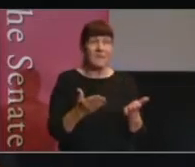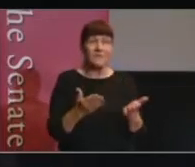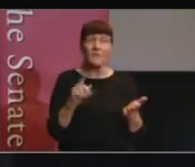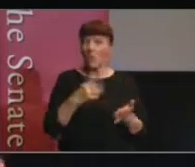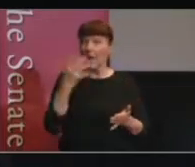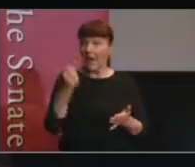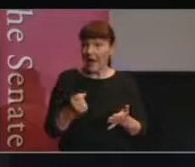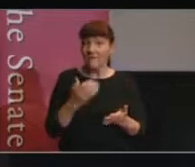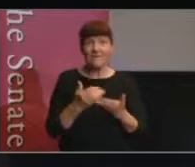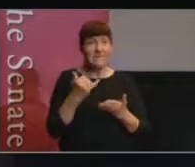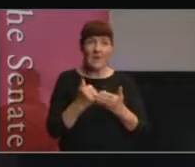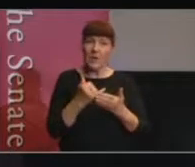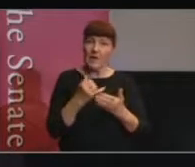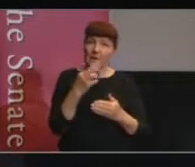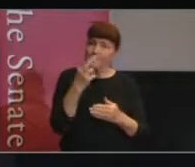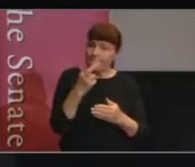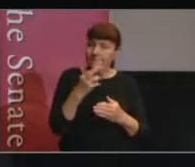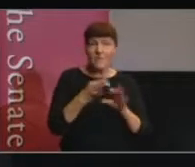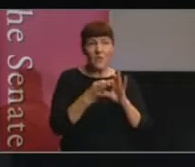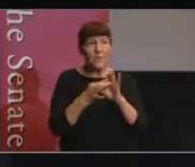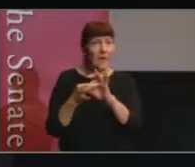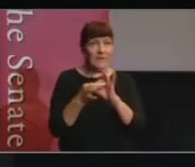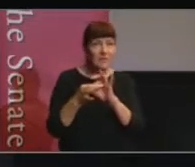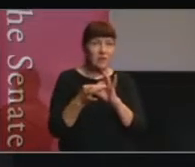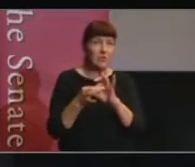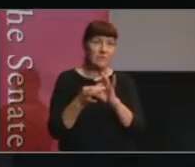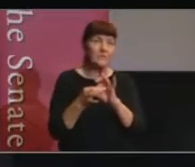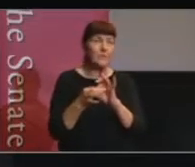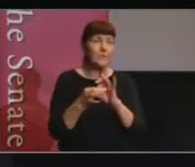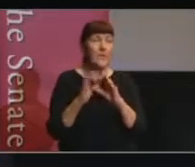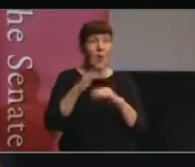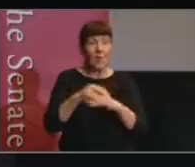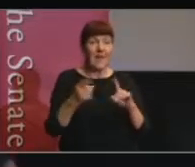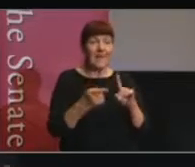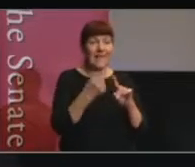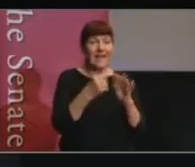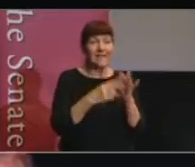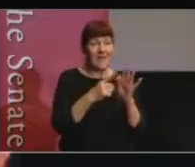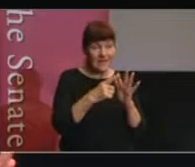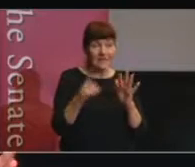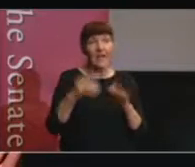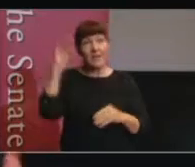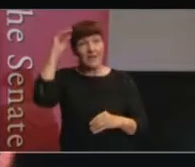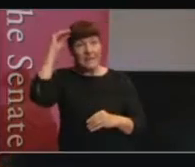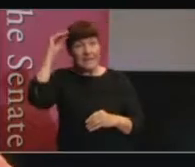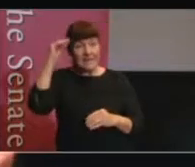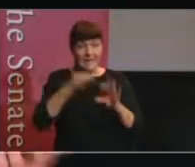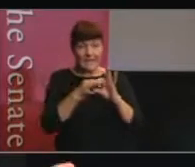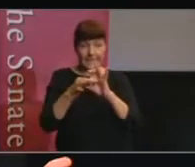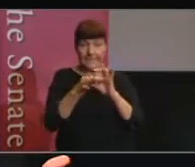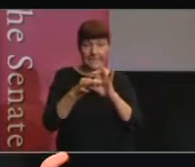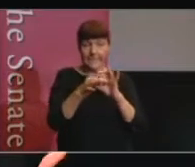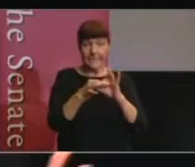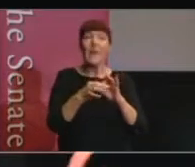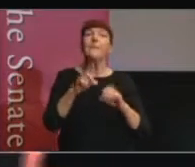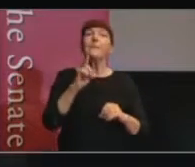this really tight relationship between the executive and the committee, but